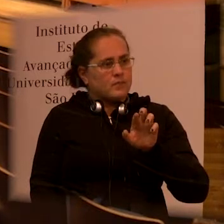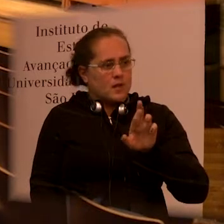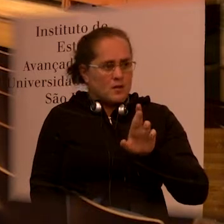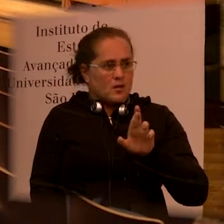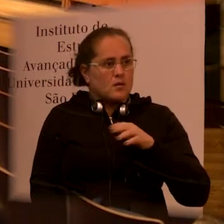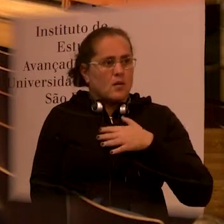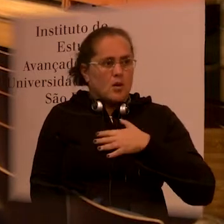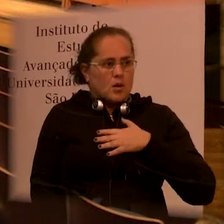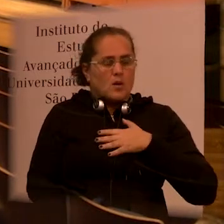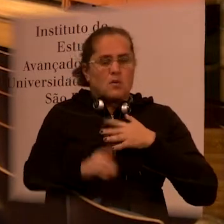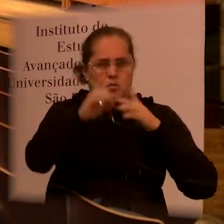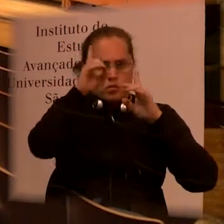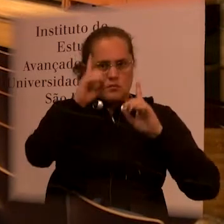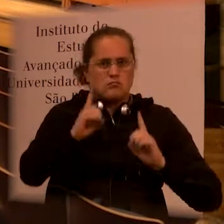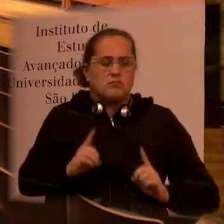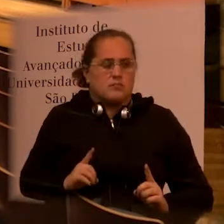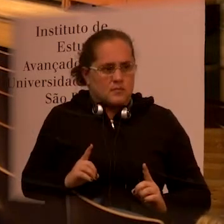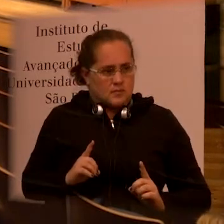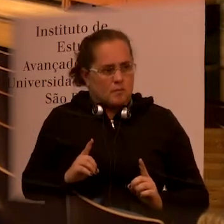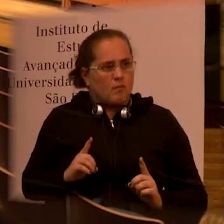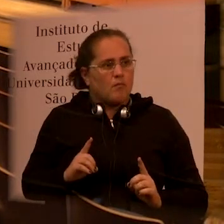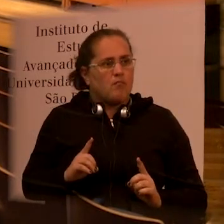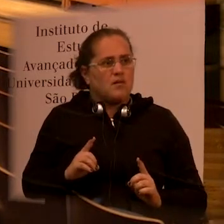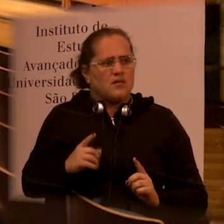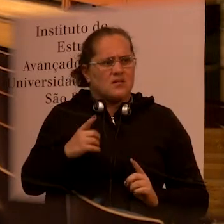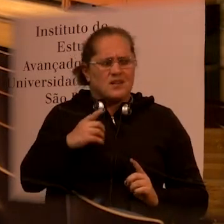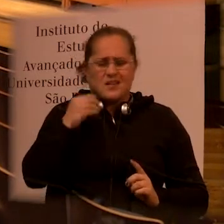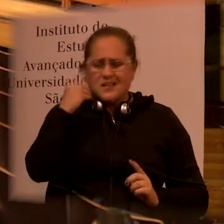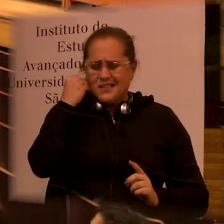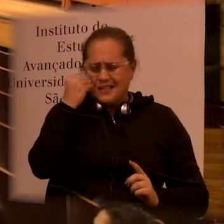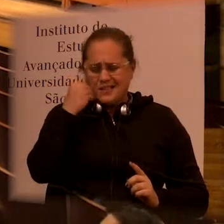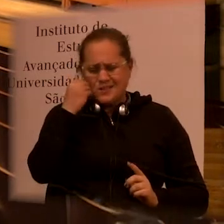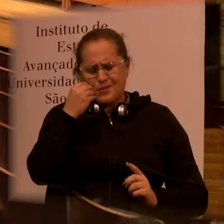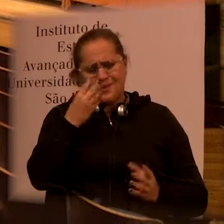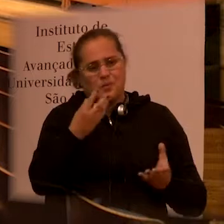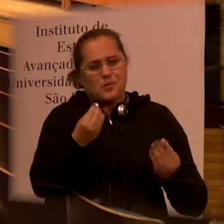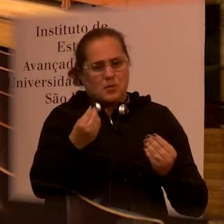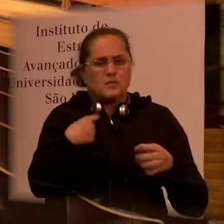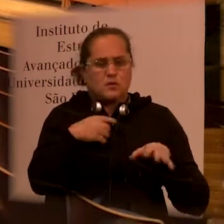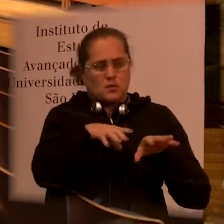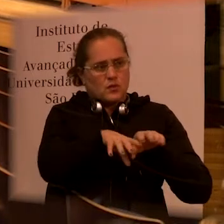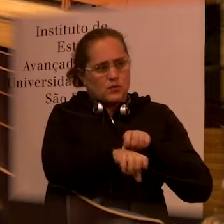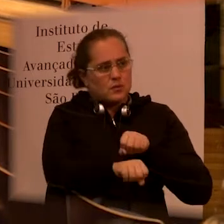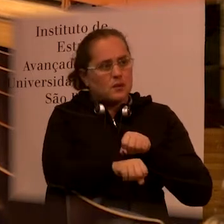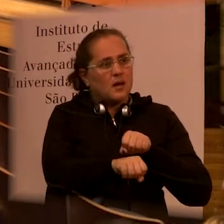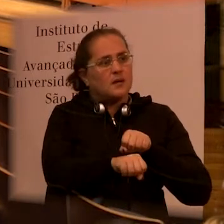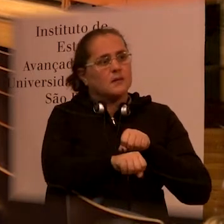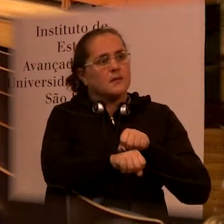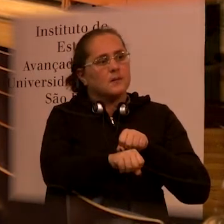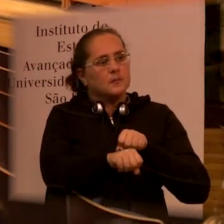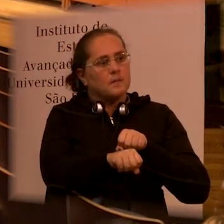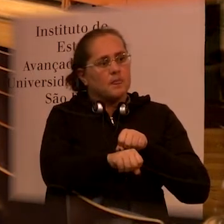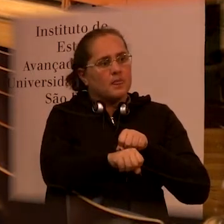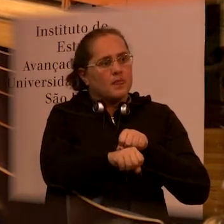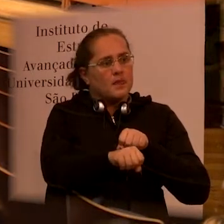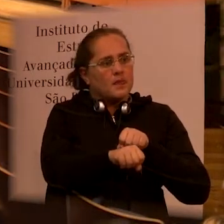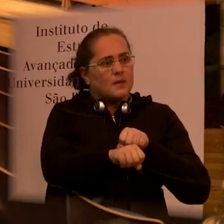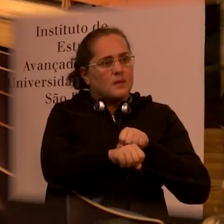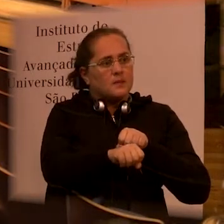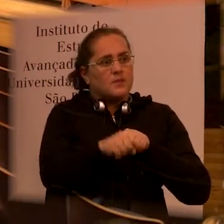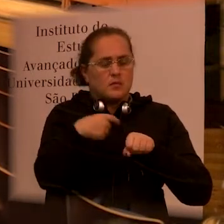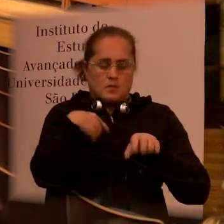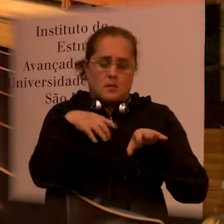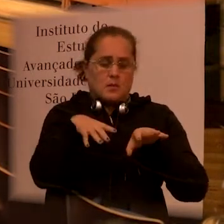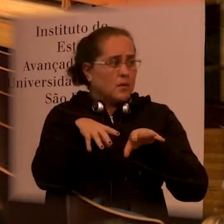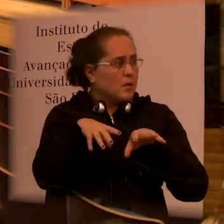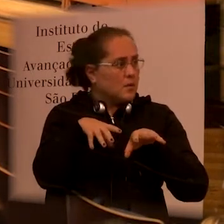disabilities. I've already experienced a number of violences. I am graduated and in